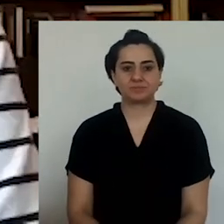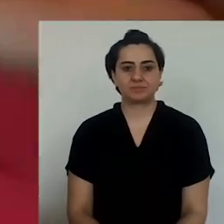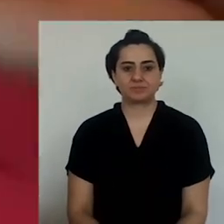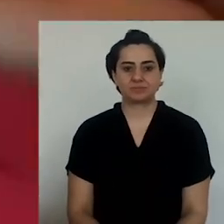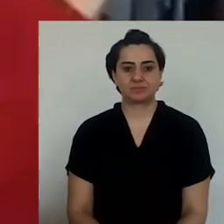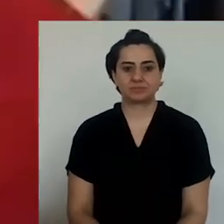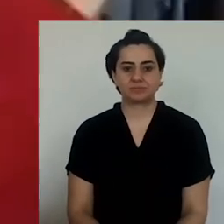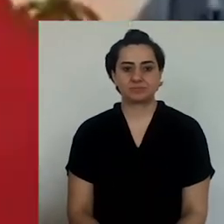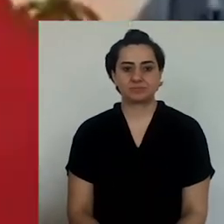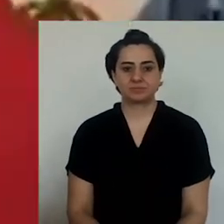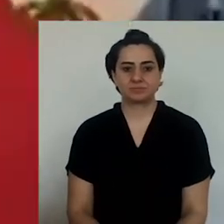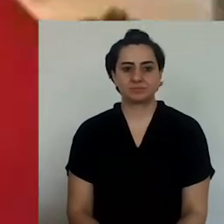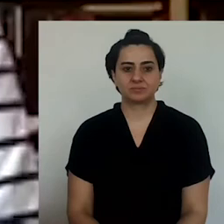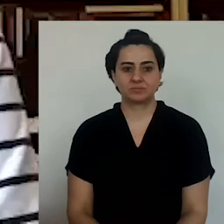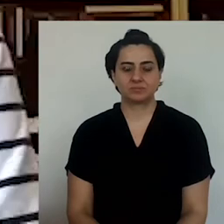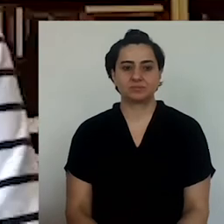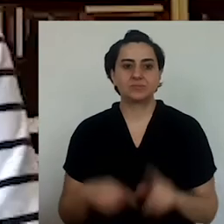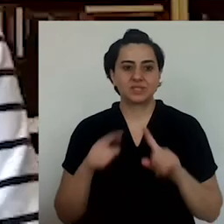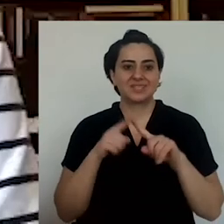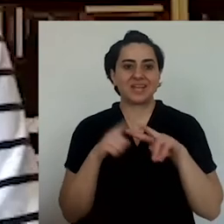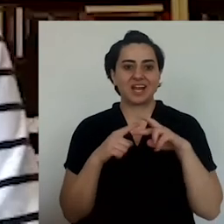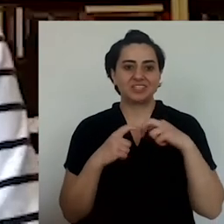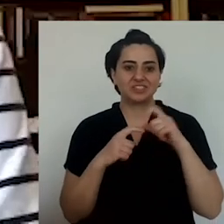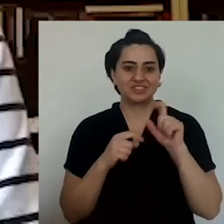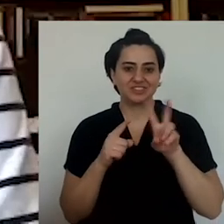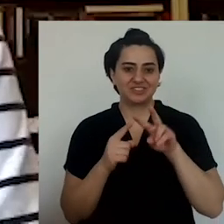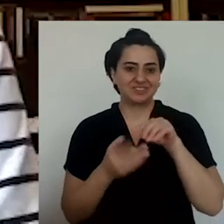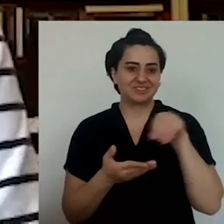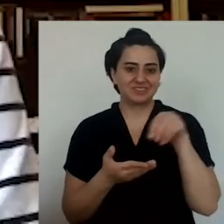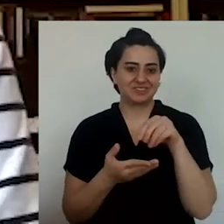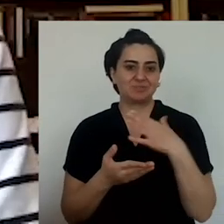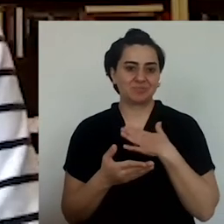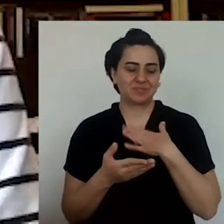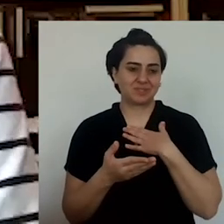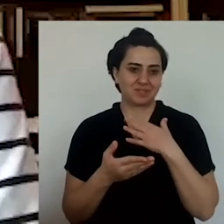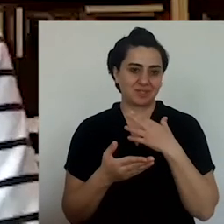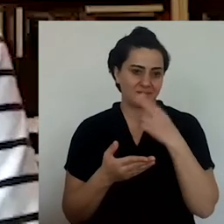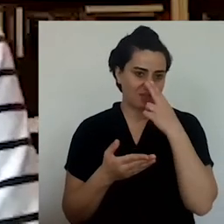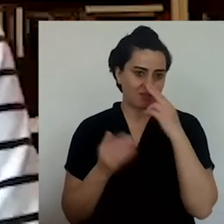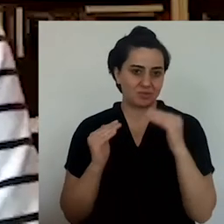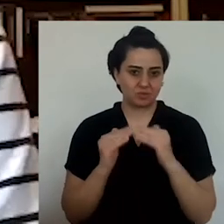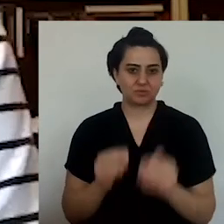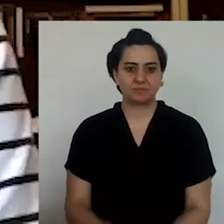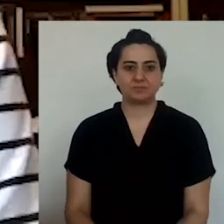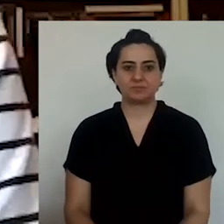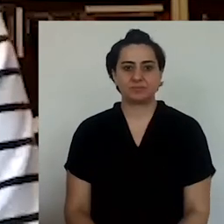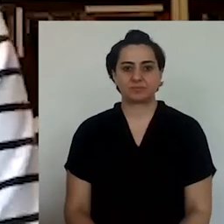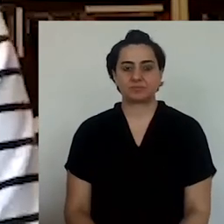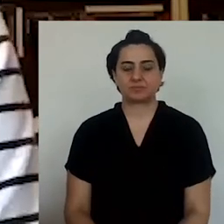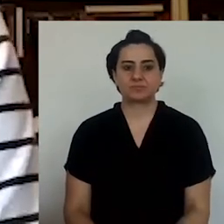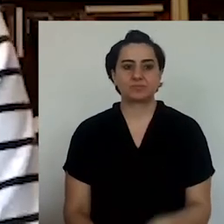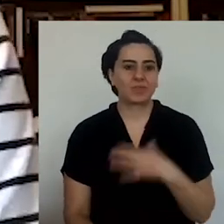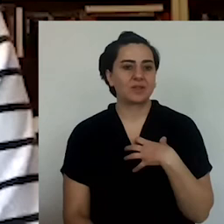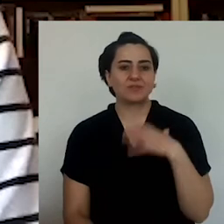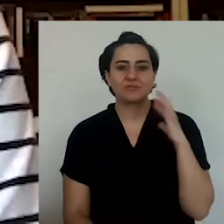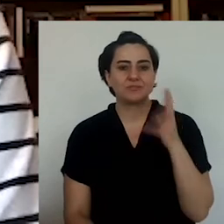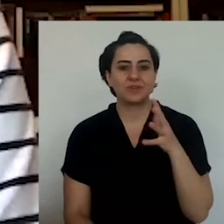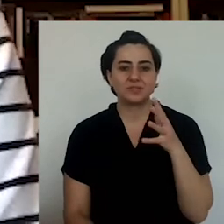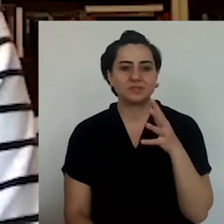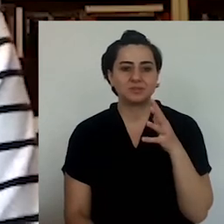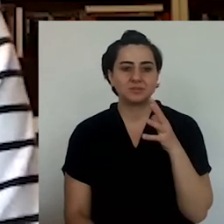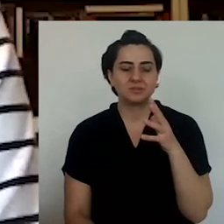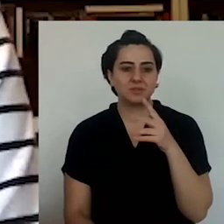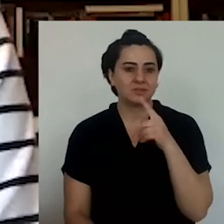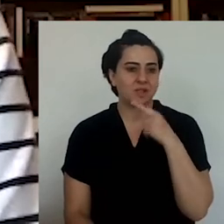with stronger cinnamon, Greek style. I like cinnamon and